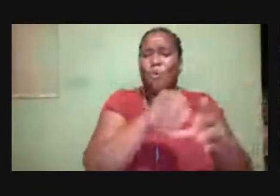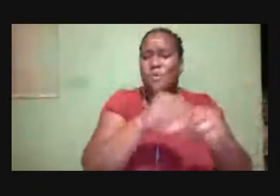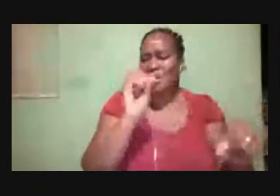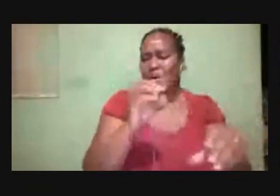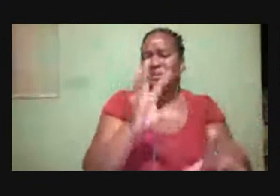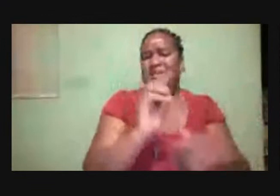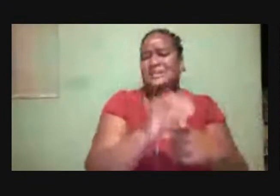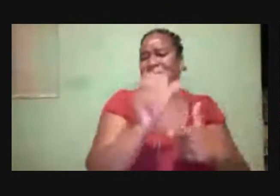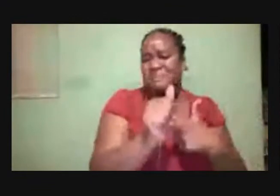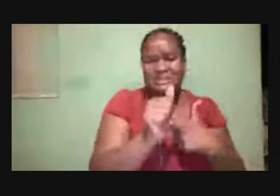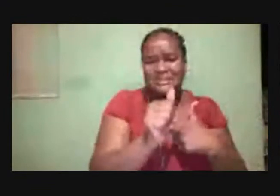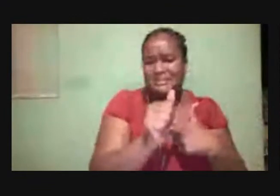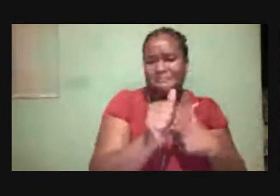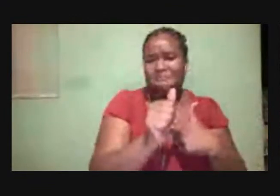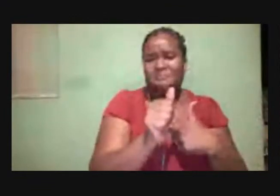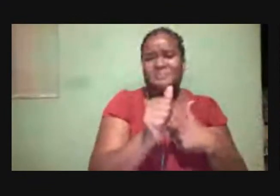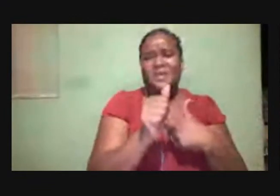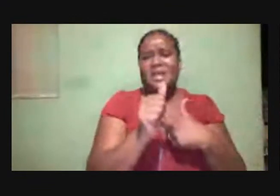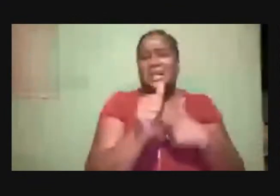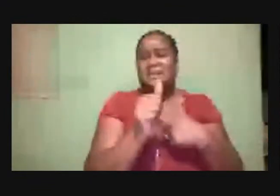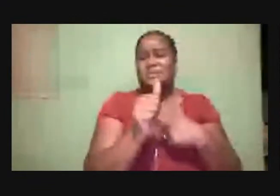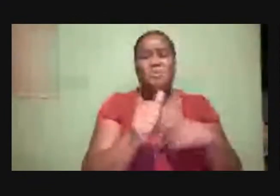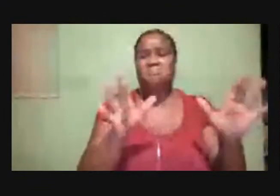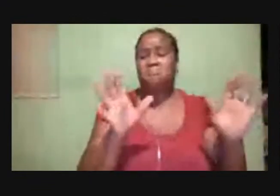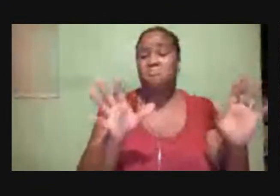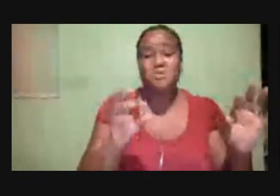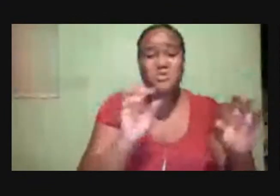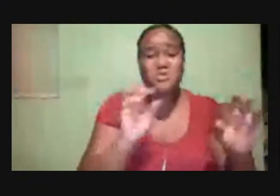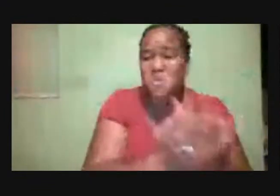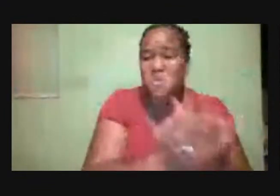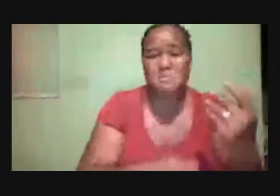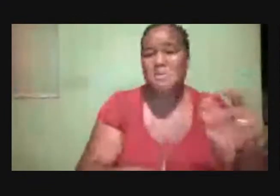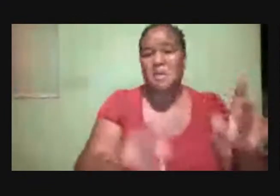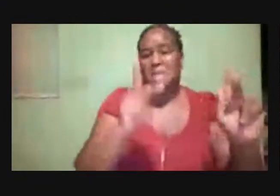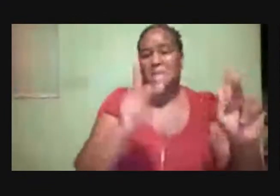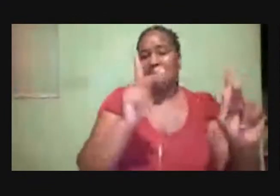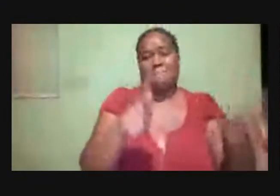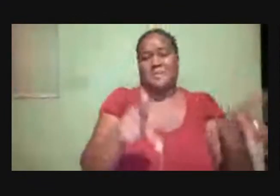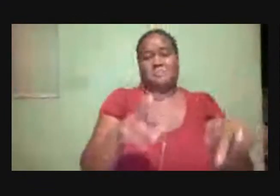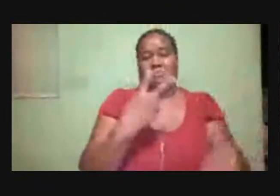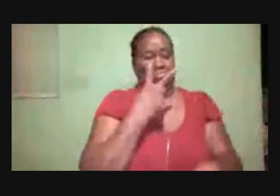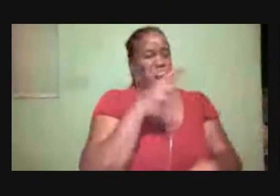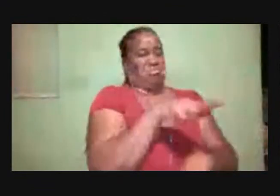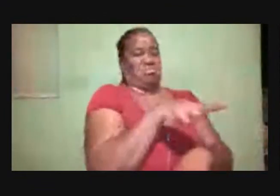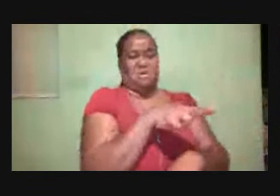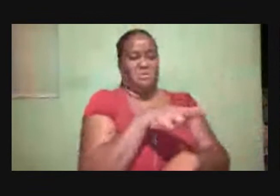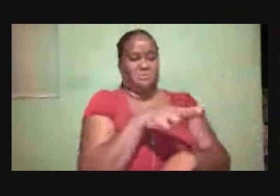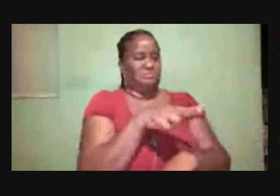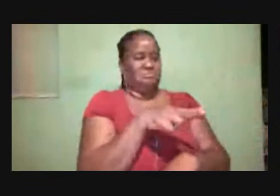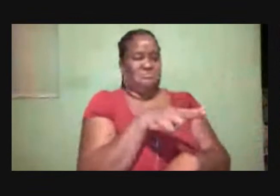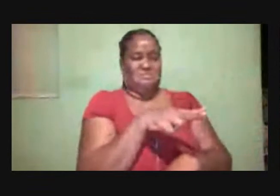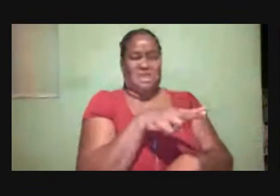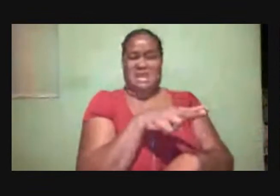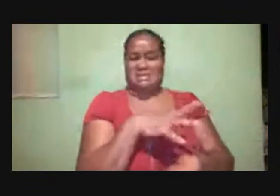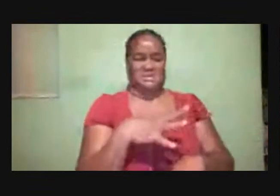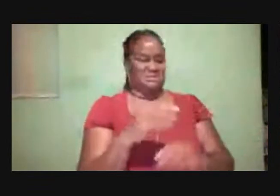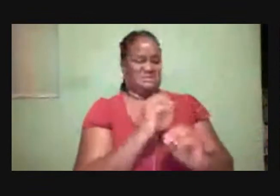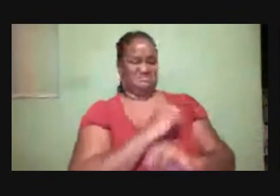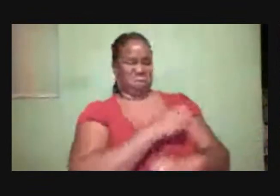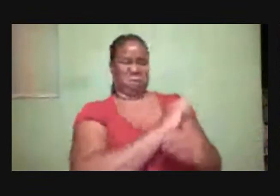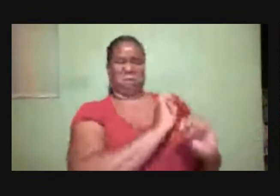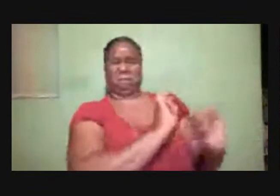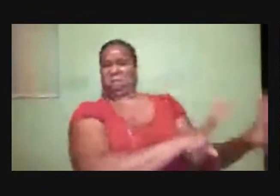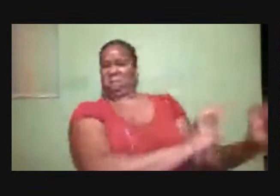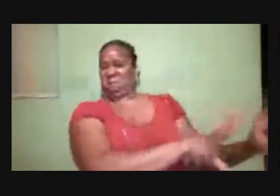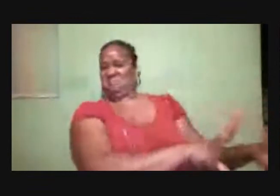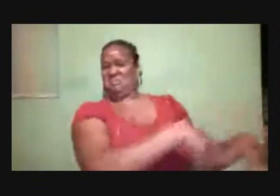The problem Of lack Of empathy Where Some individuals Look and Move Just like Non-disabled